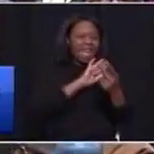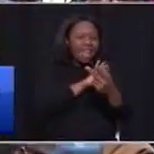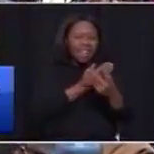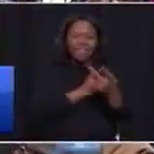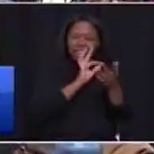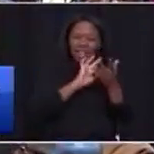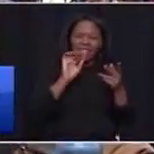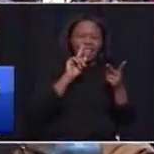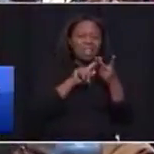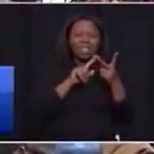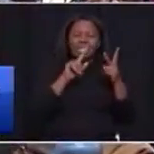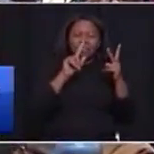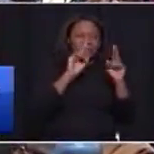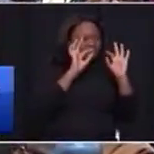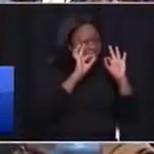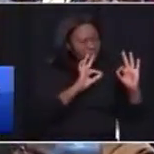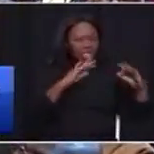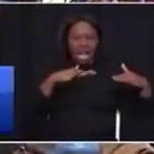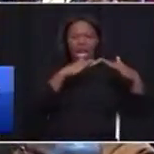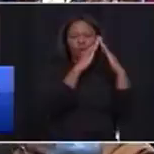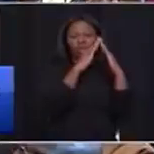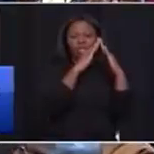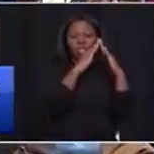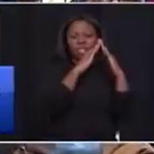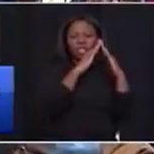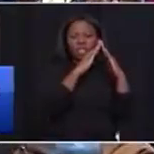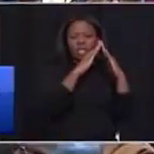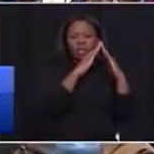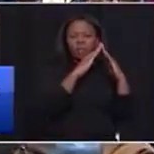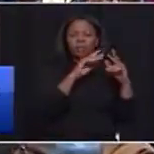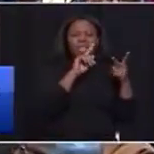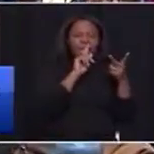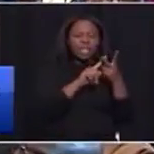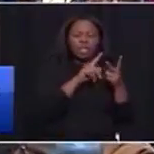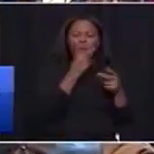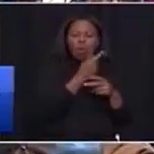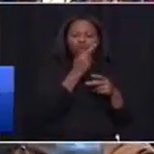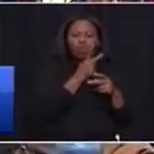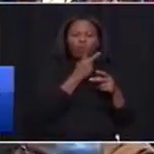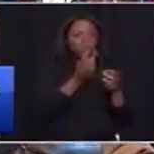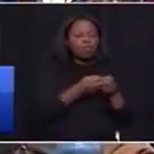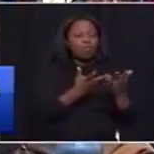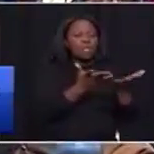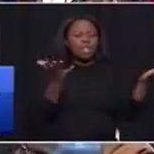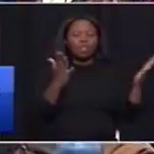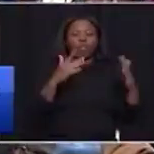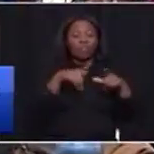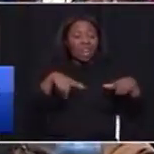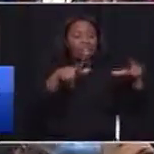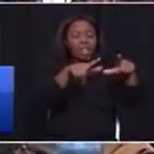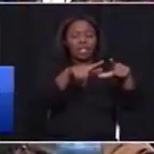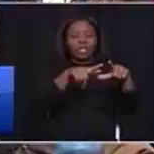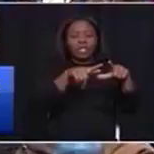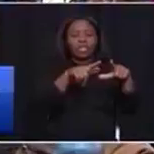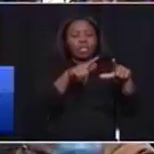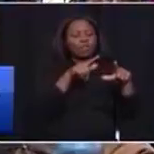housing, and sanitation. We must also fast-track the release of land for our businesses, as